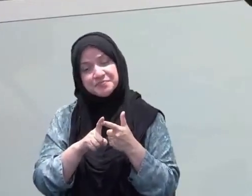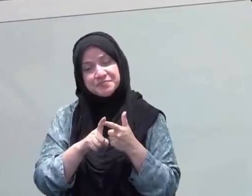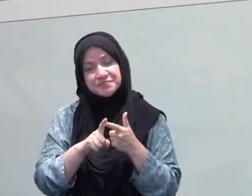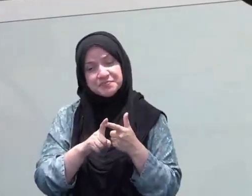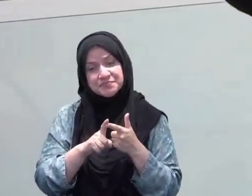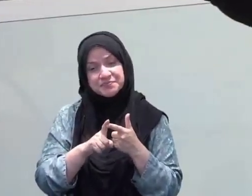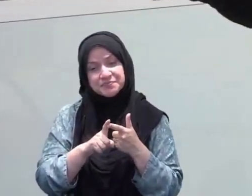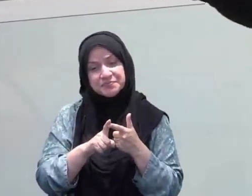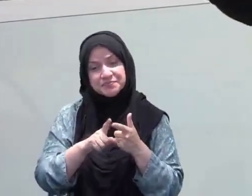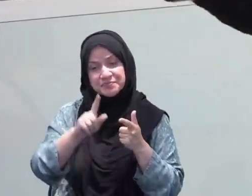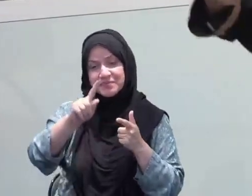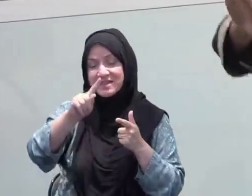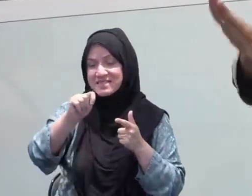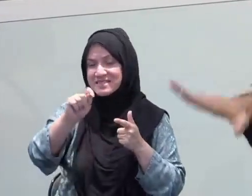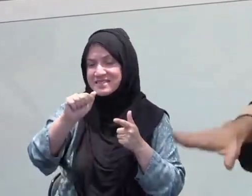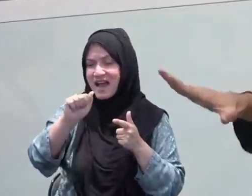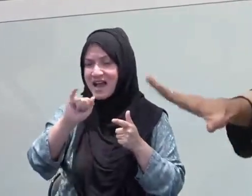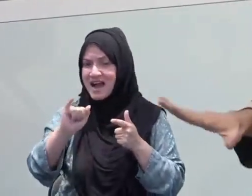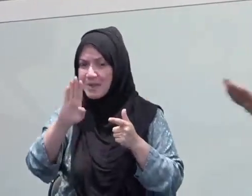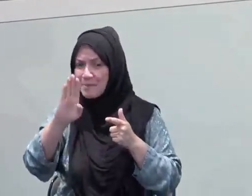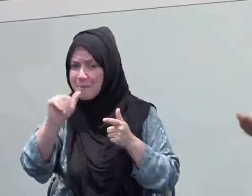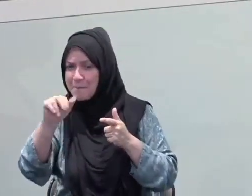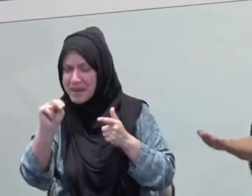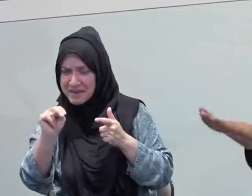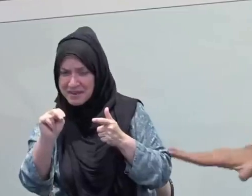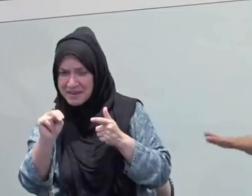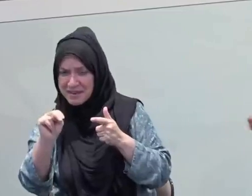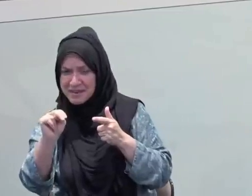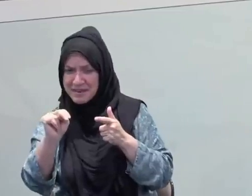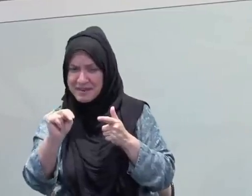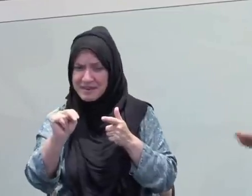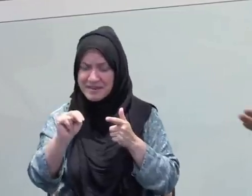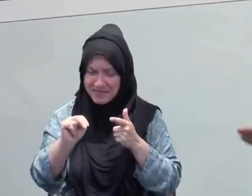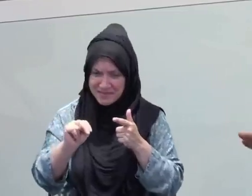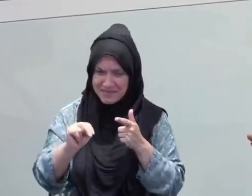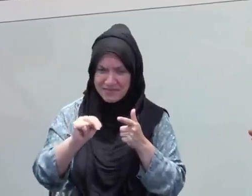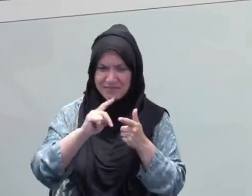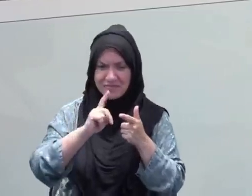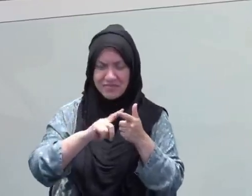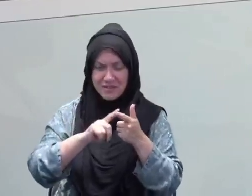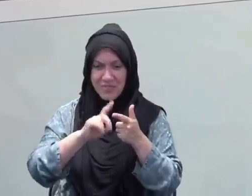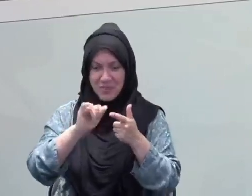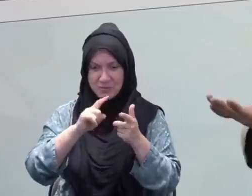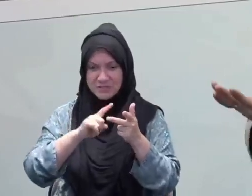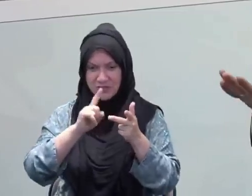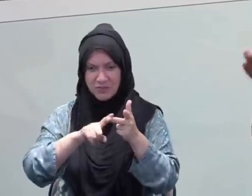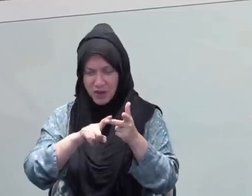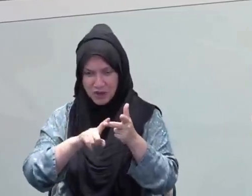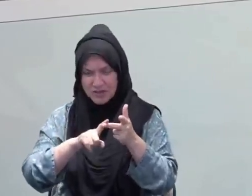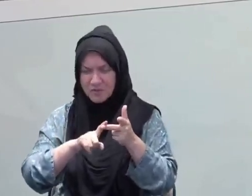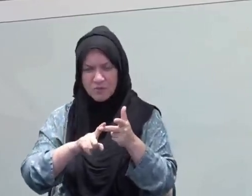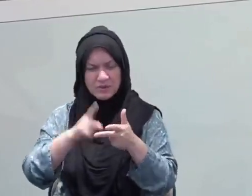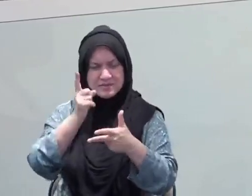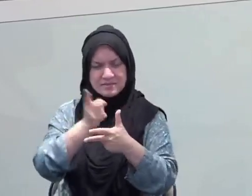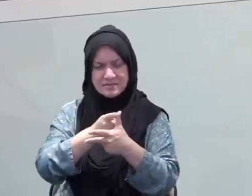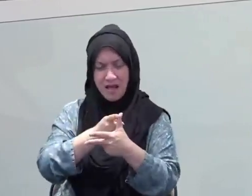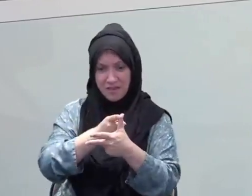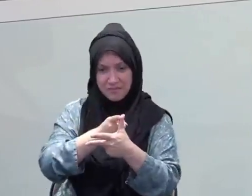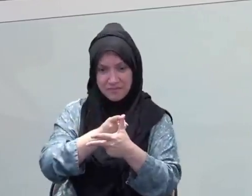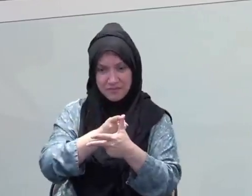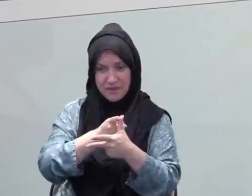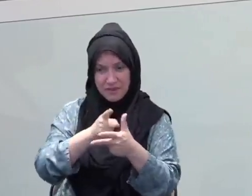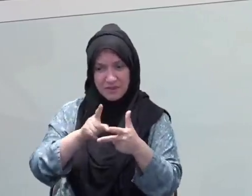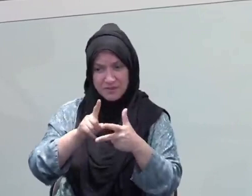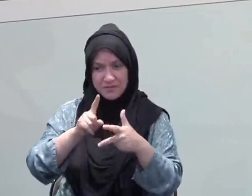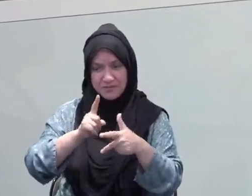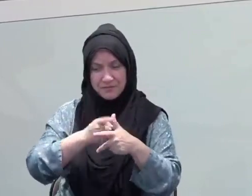how do I build myself to that in a reasonable way? Not one that causes me great stress. Not heavy on the quantifiable part of this, but